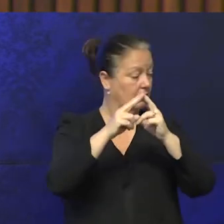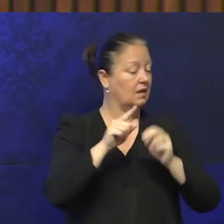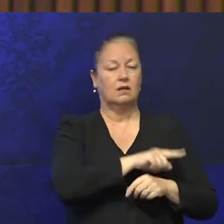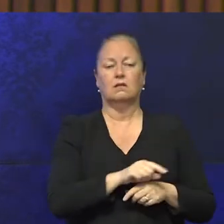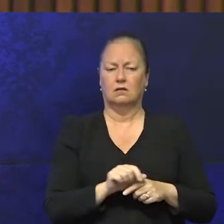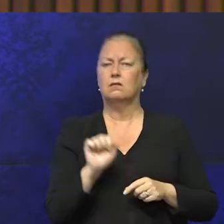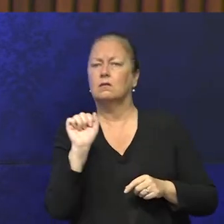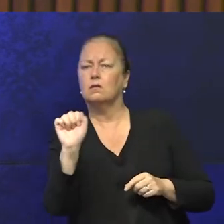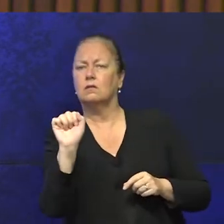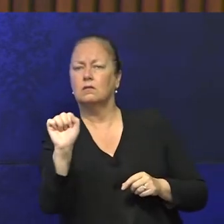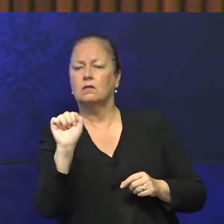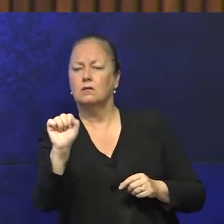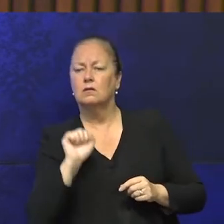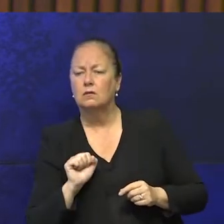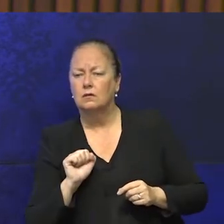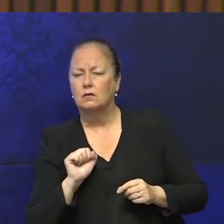banged on the door,